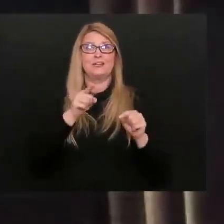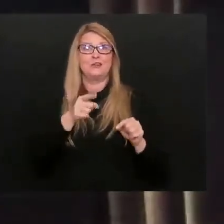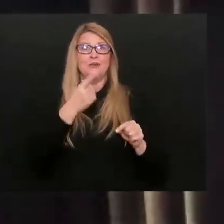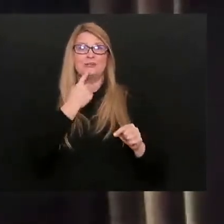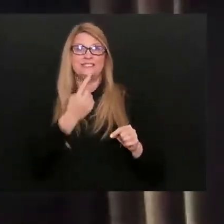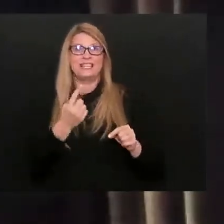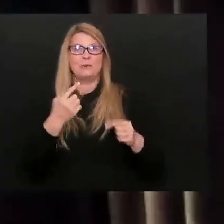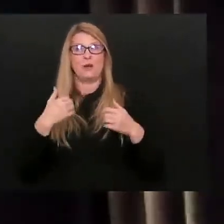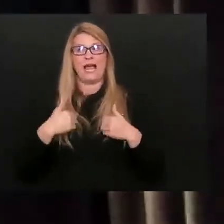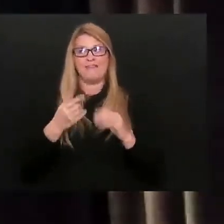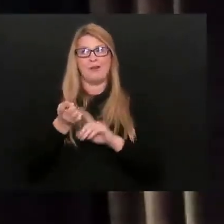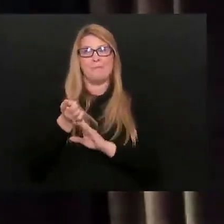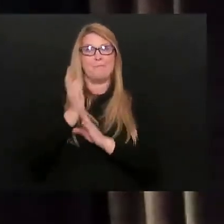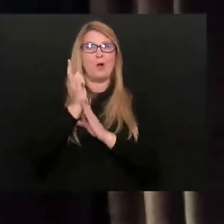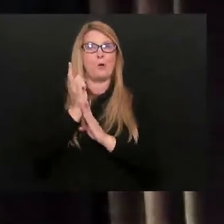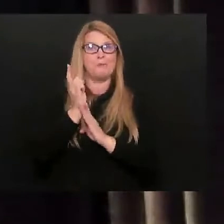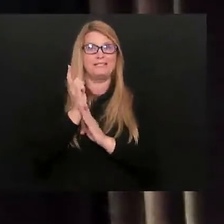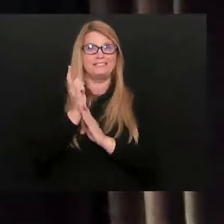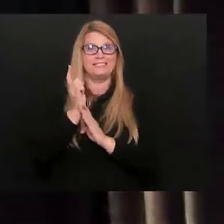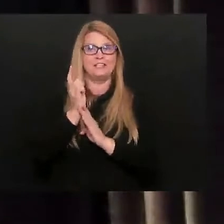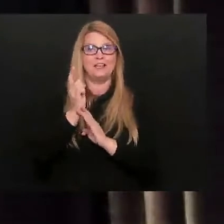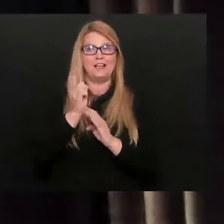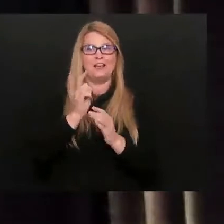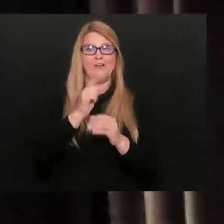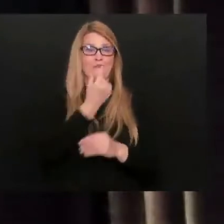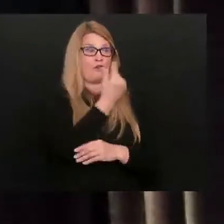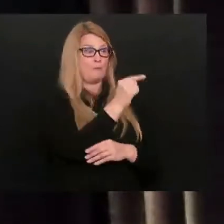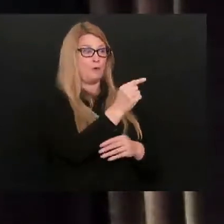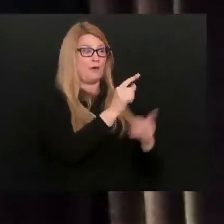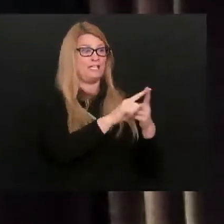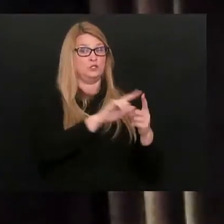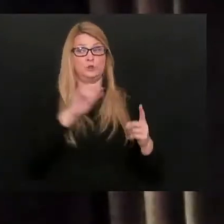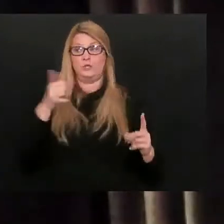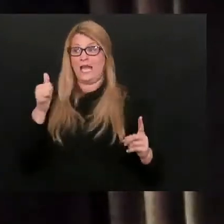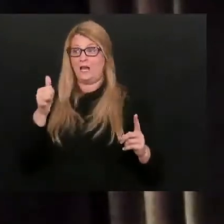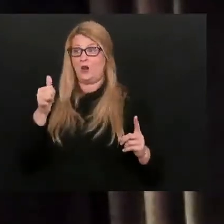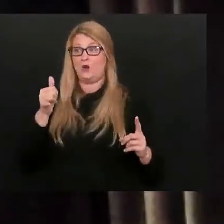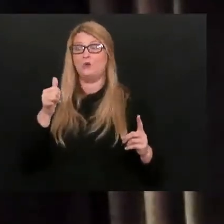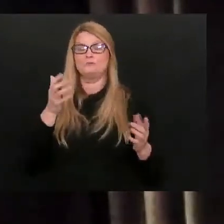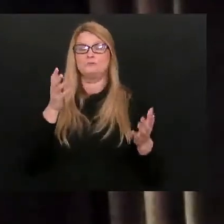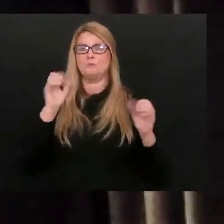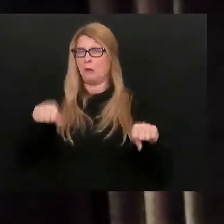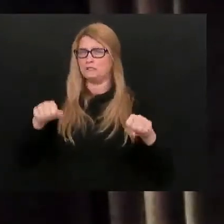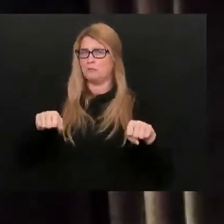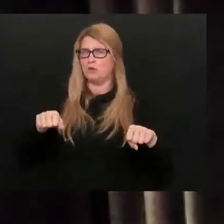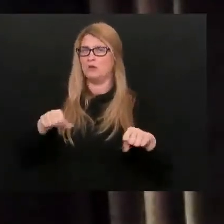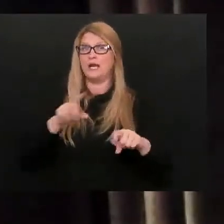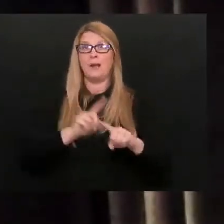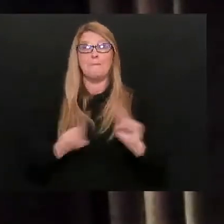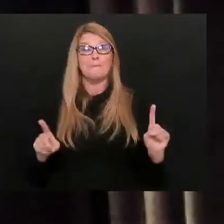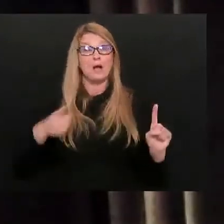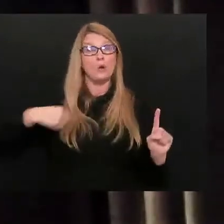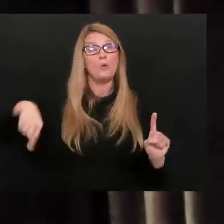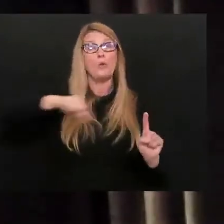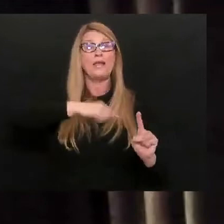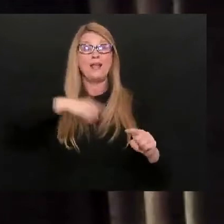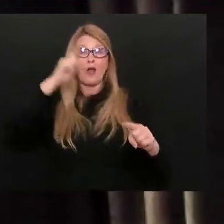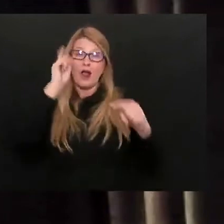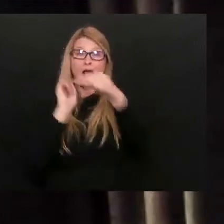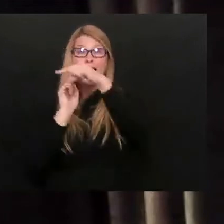moments of going from green to yellow or gold. Overall, we are optimistic